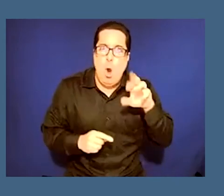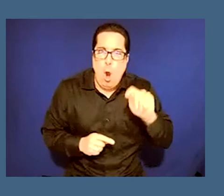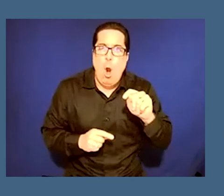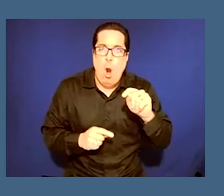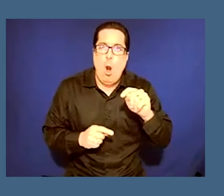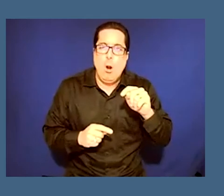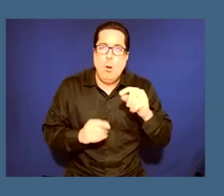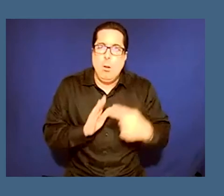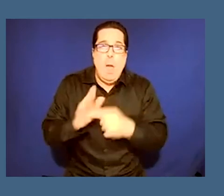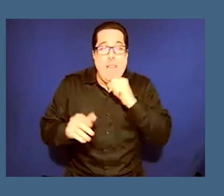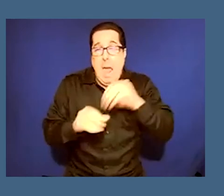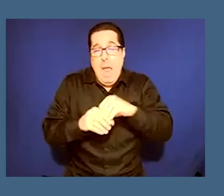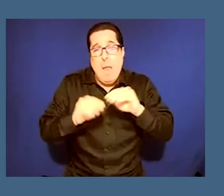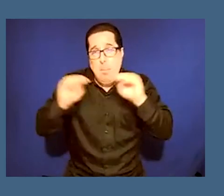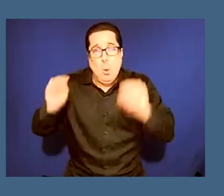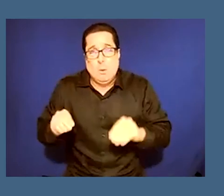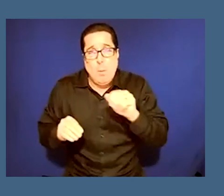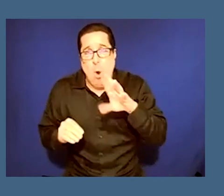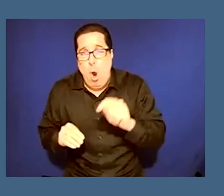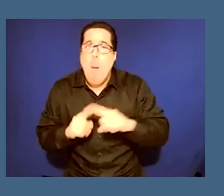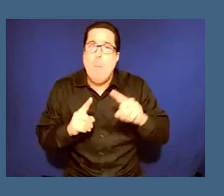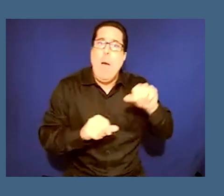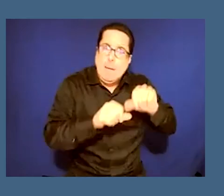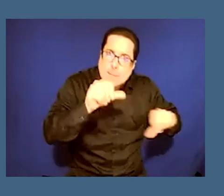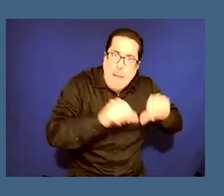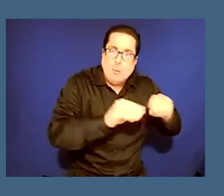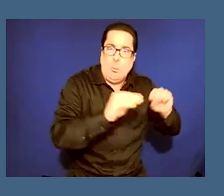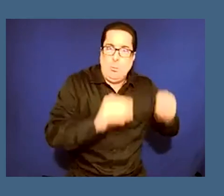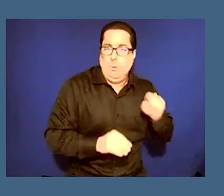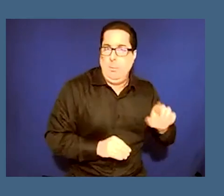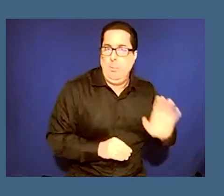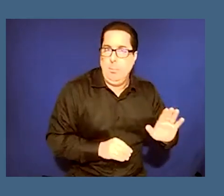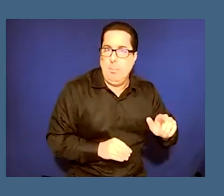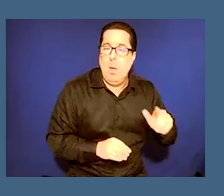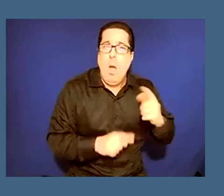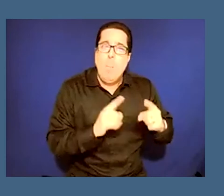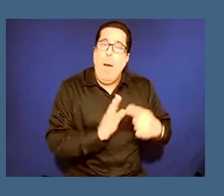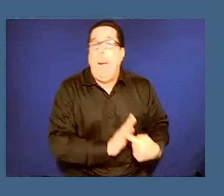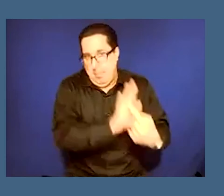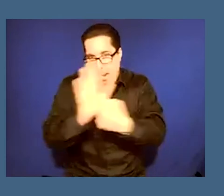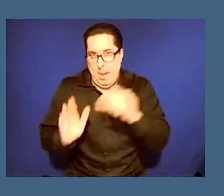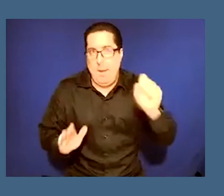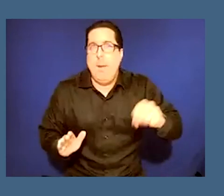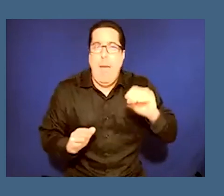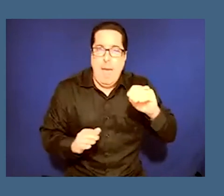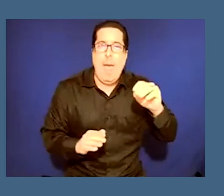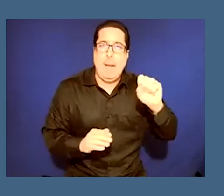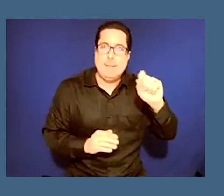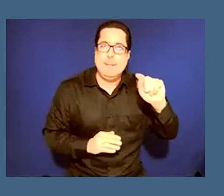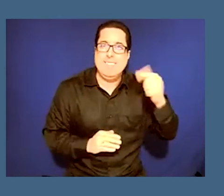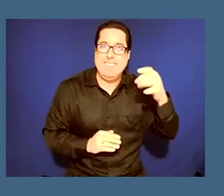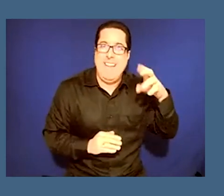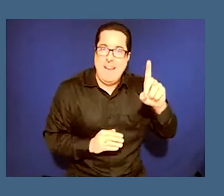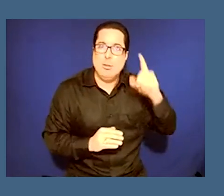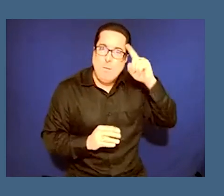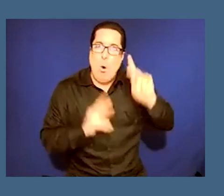museum but in a science museum um but very much put on display and staged right as a spectacle for